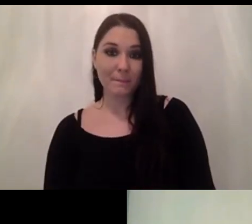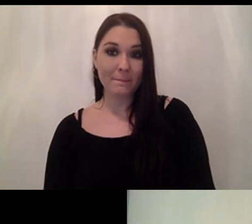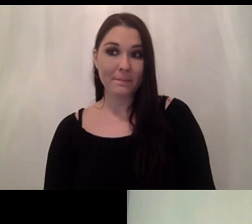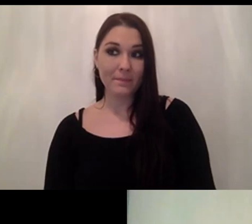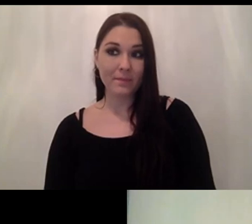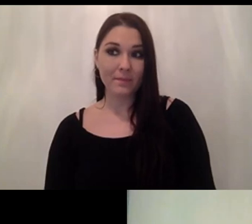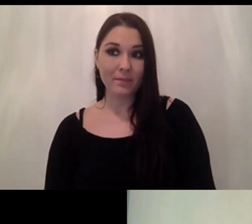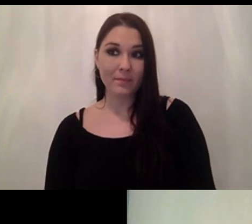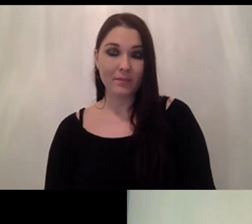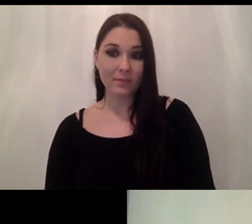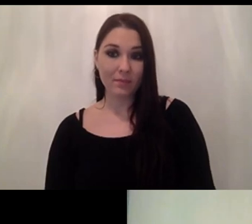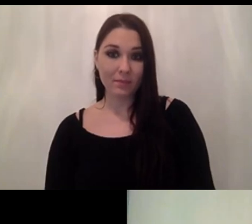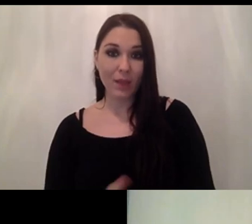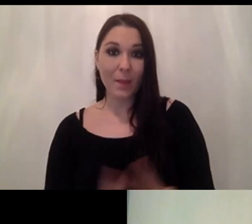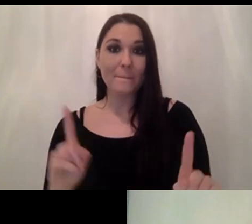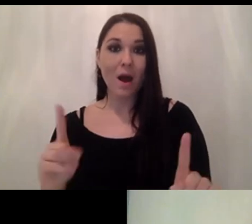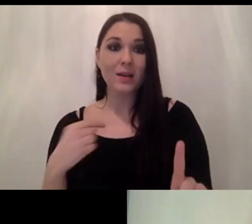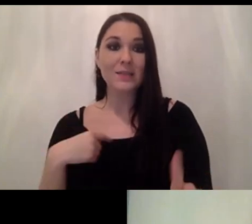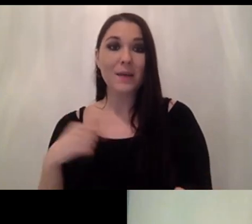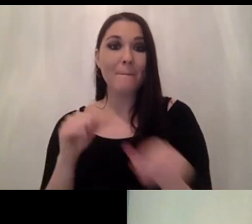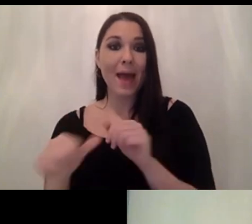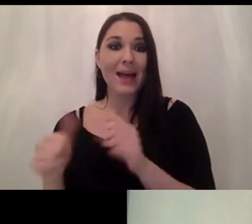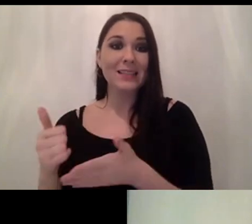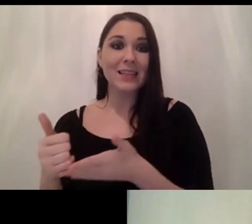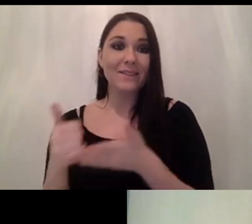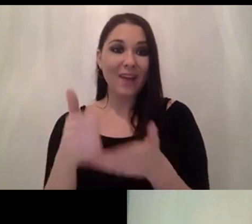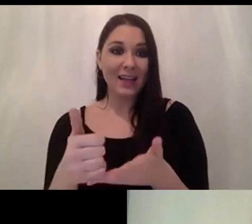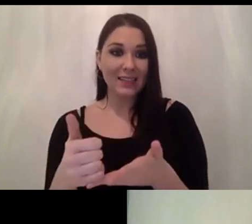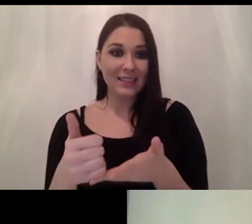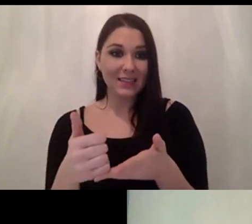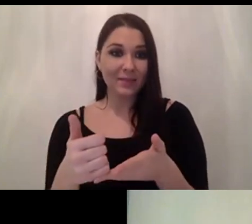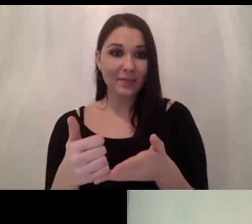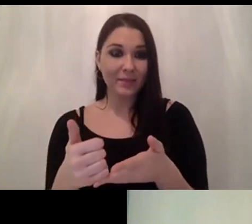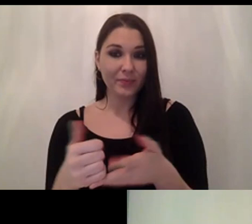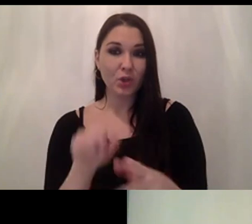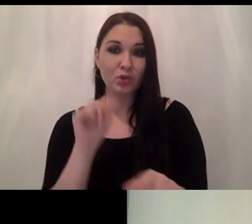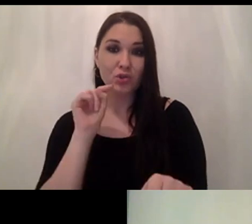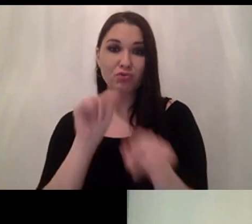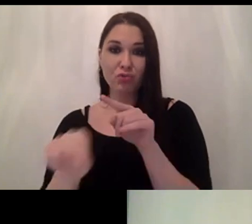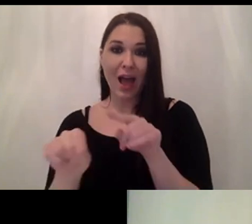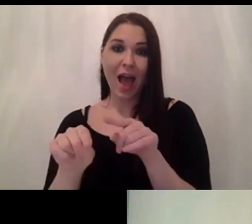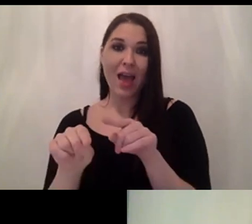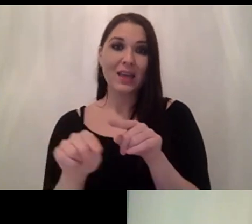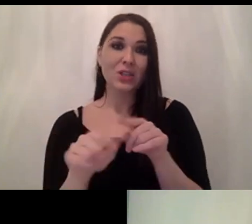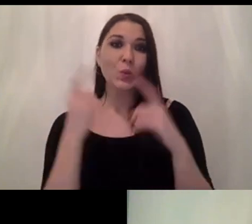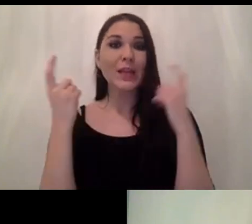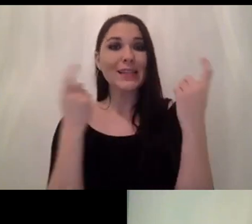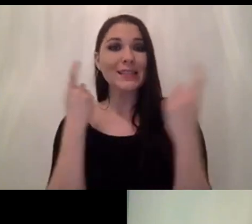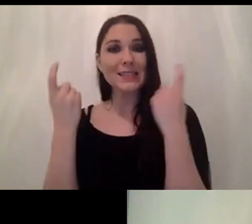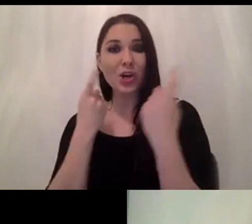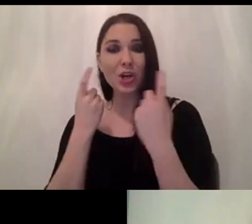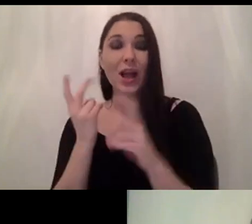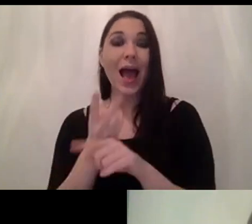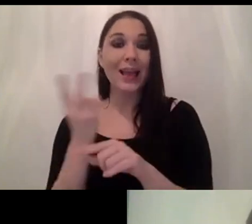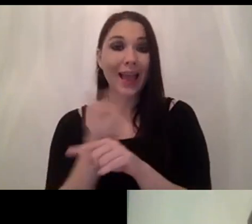my my my best advice would be um try to to consider again all